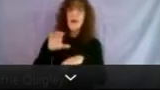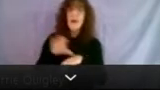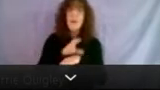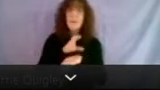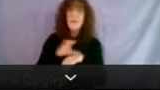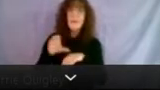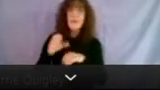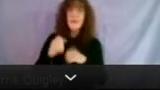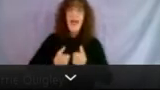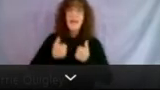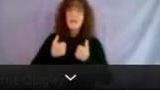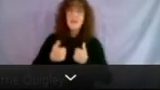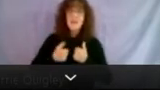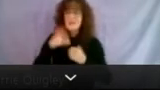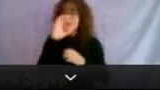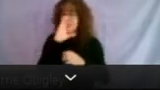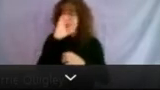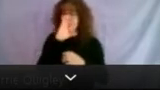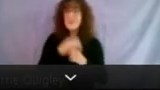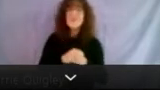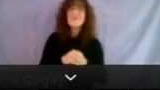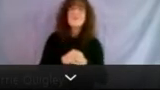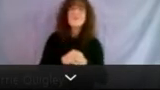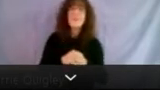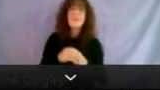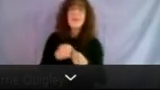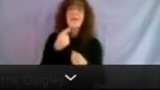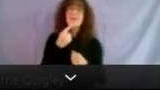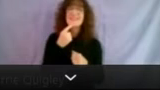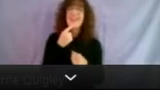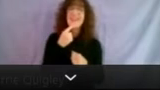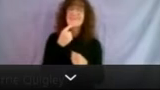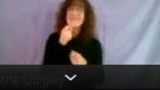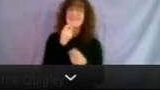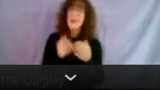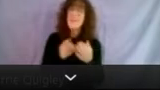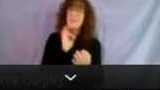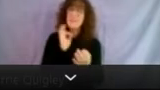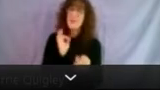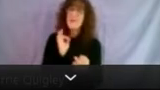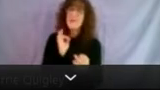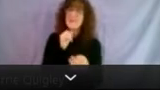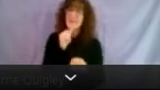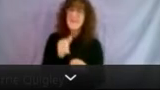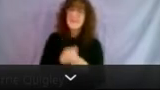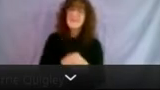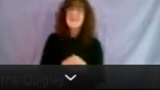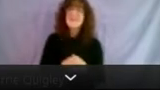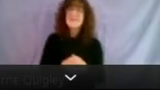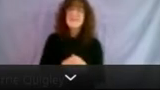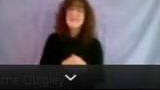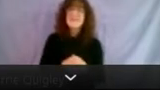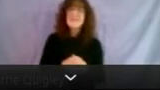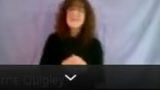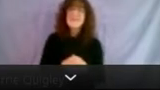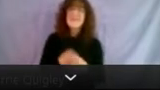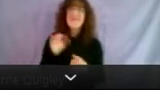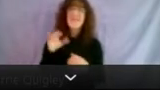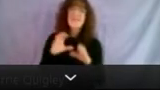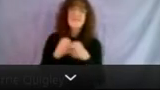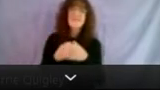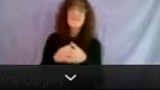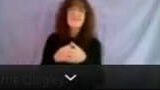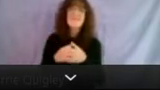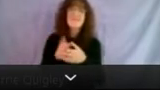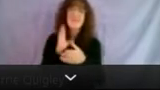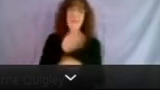by address. Uh, I've noted though, that it's not perfect and, and, you know, the coalition or they'll